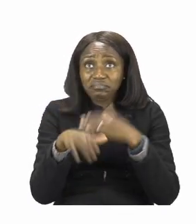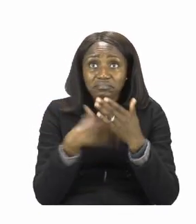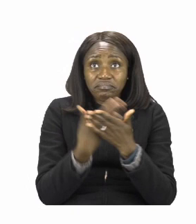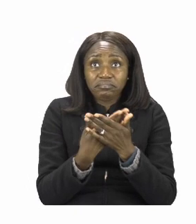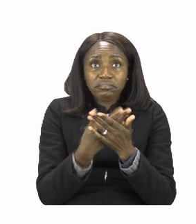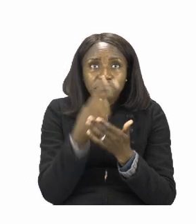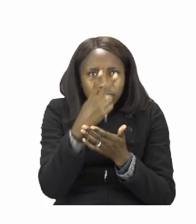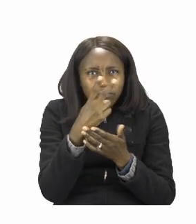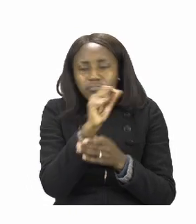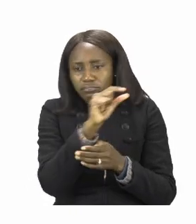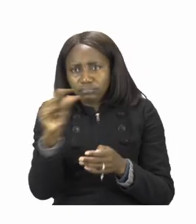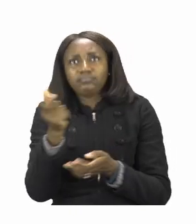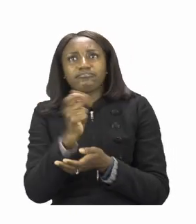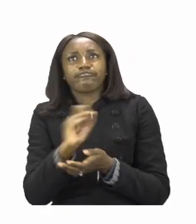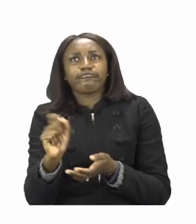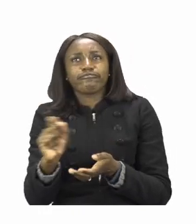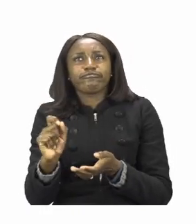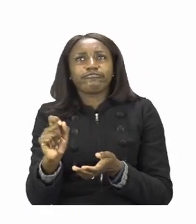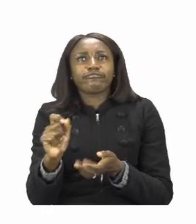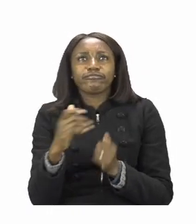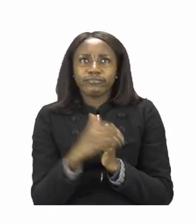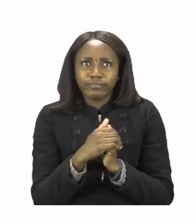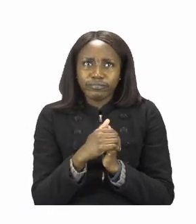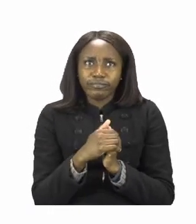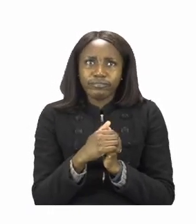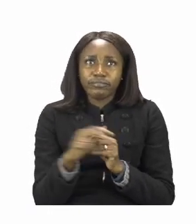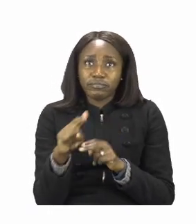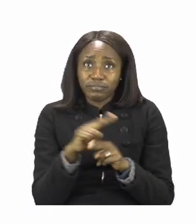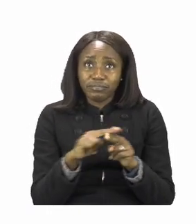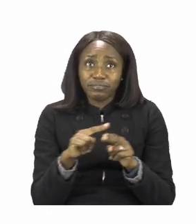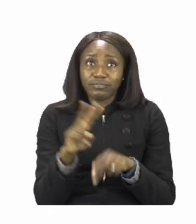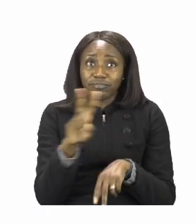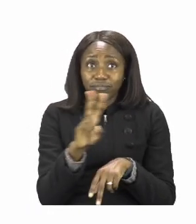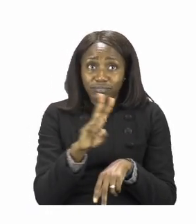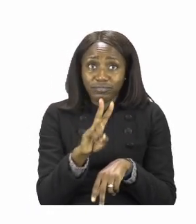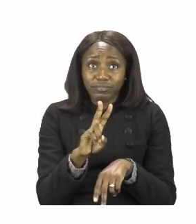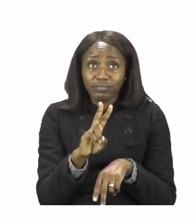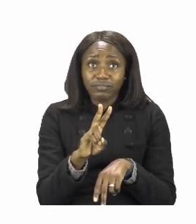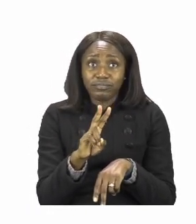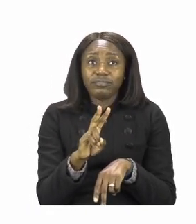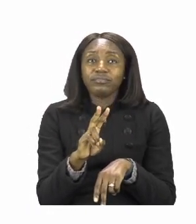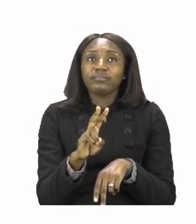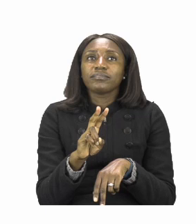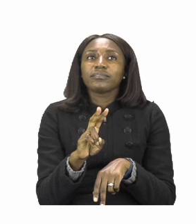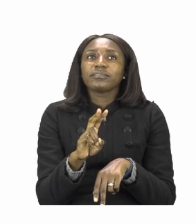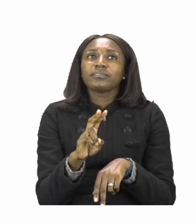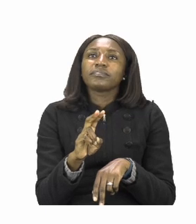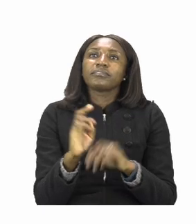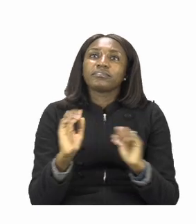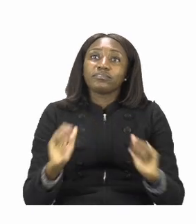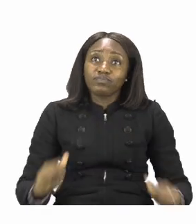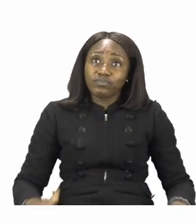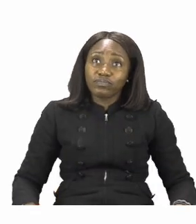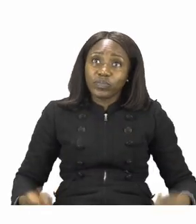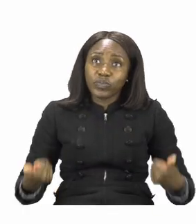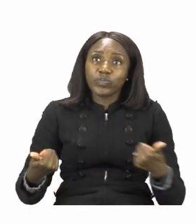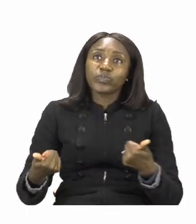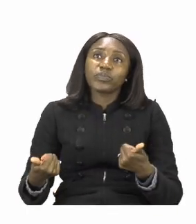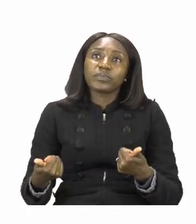order. We're going to use the vocabulary below. We have the words boy,